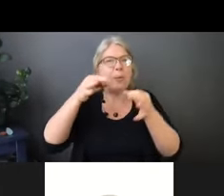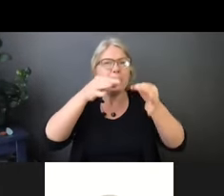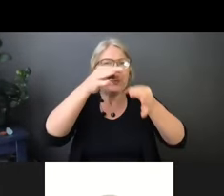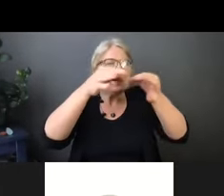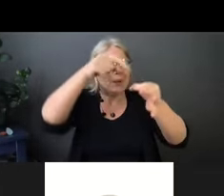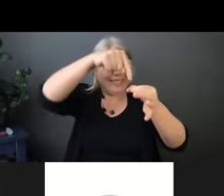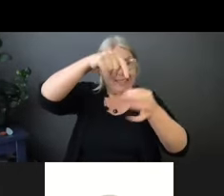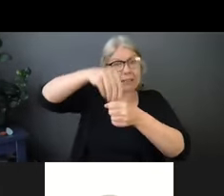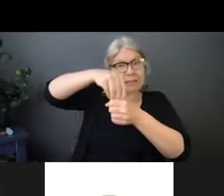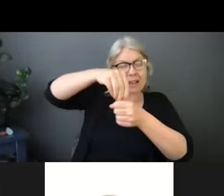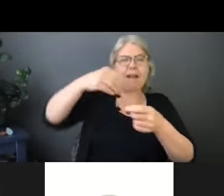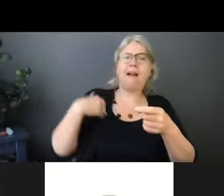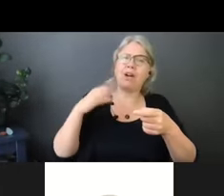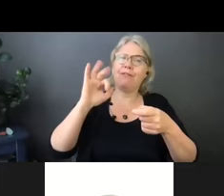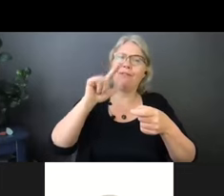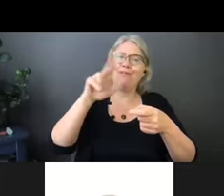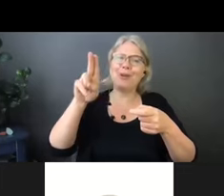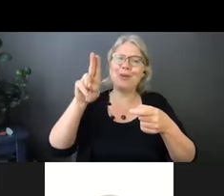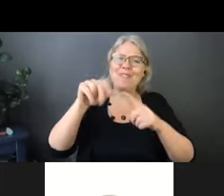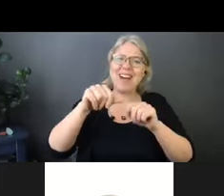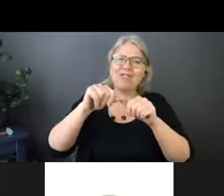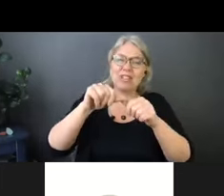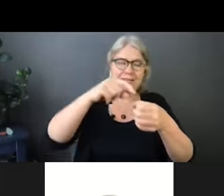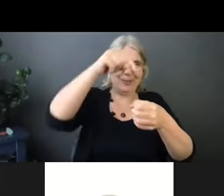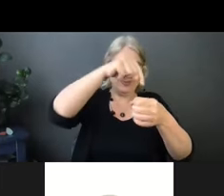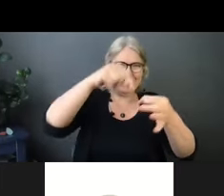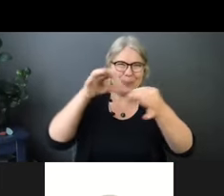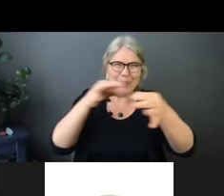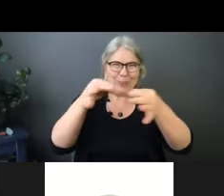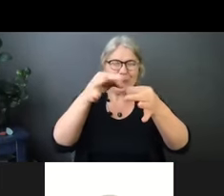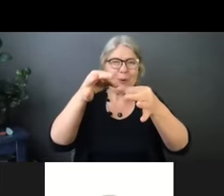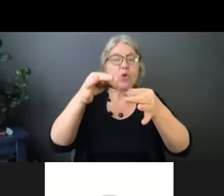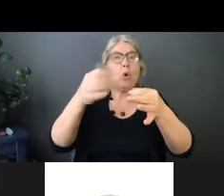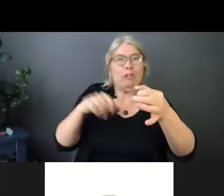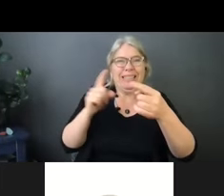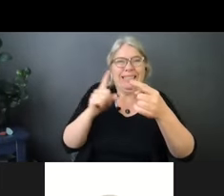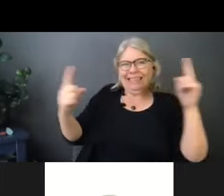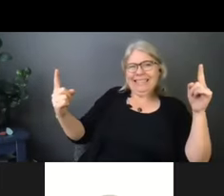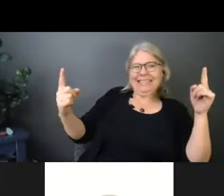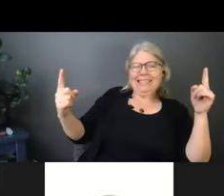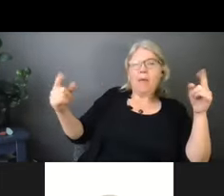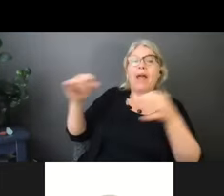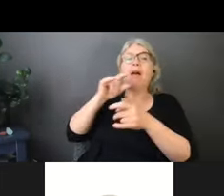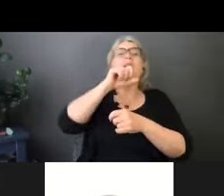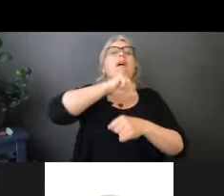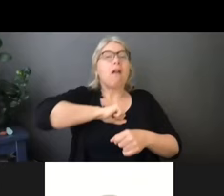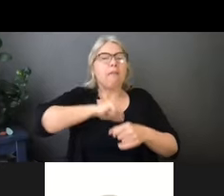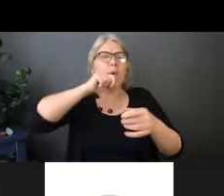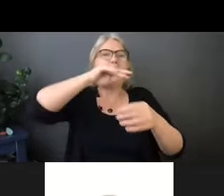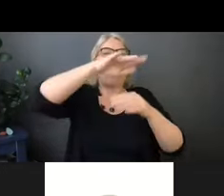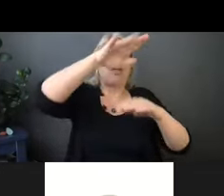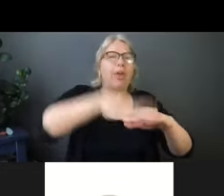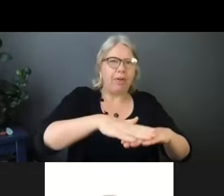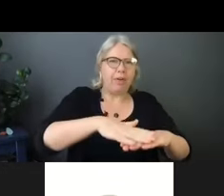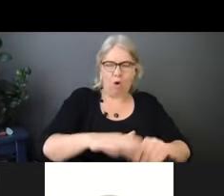try to cover your mouth, stay six feet away from individuals, hopefully you're not going to get sick. Some people get sick,